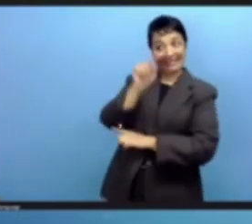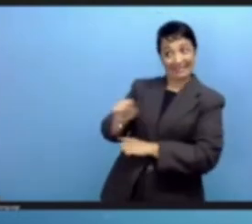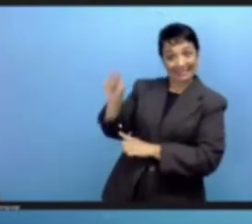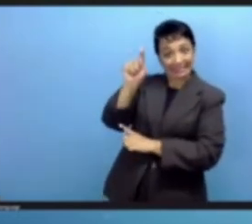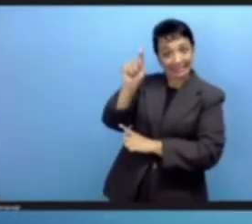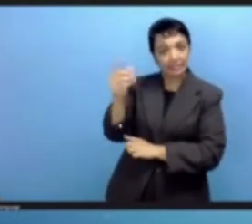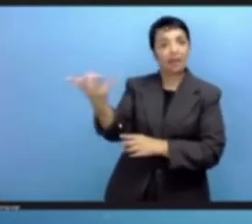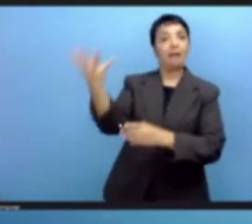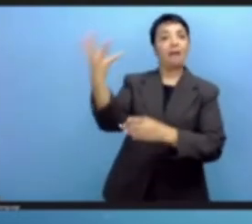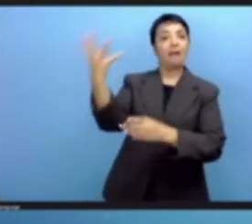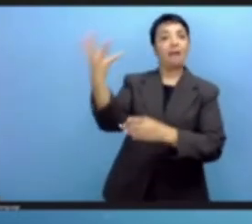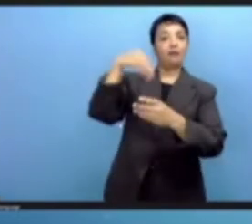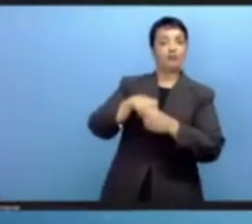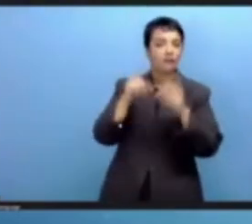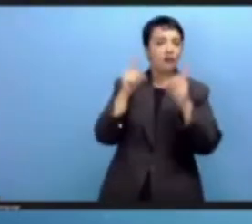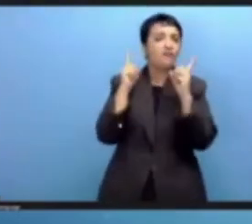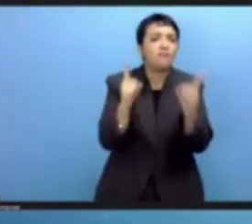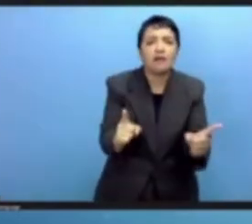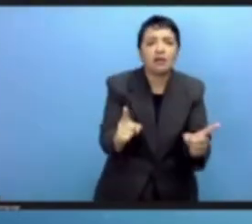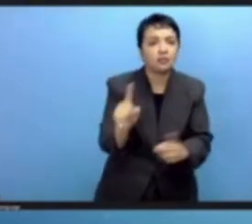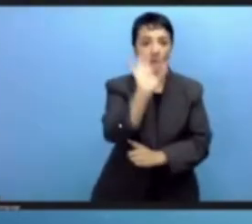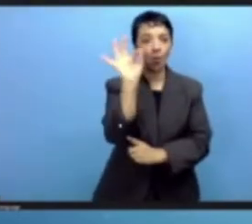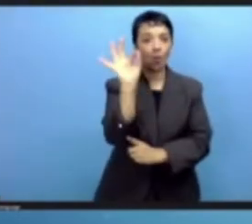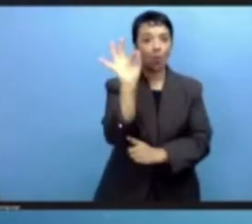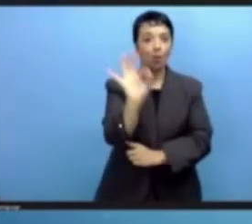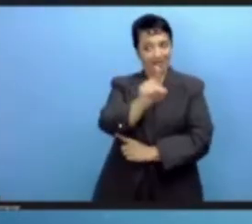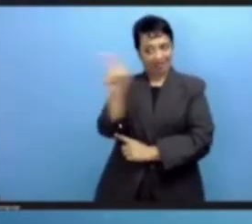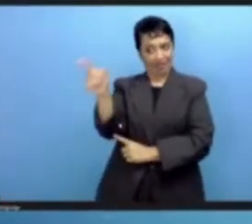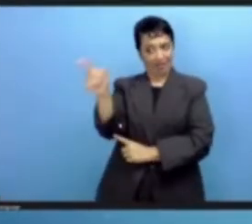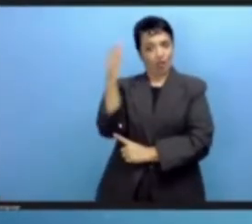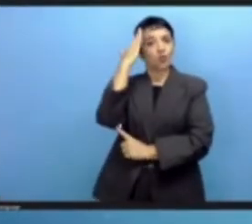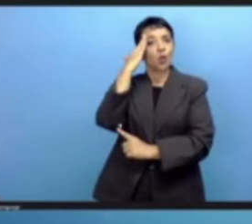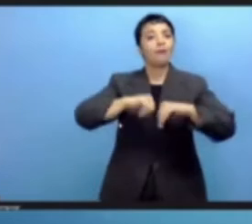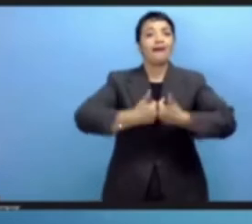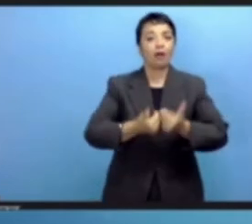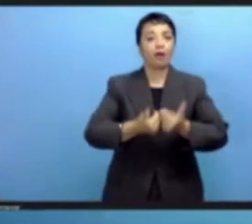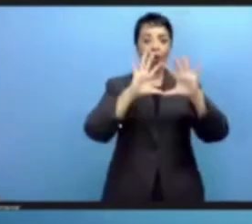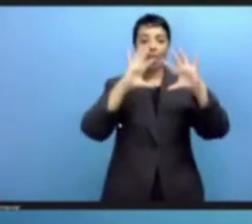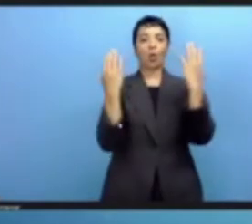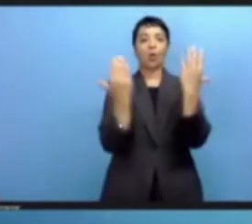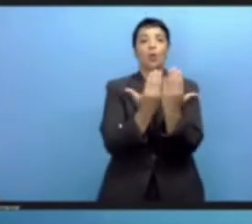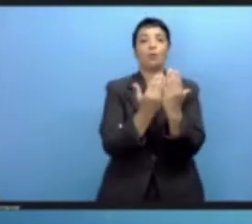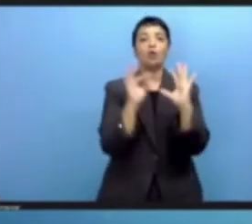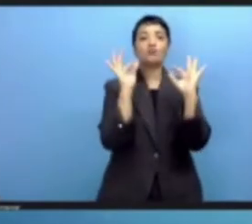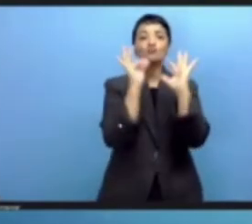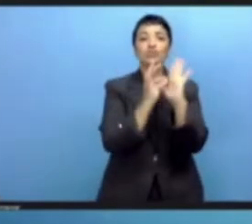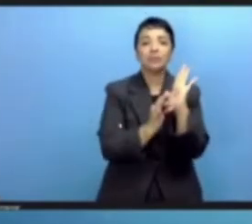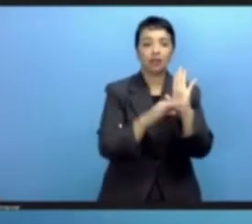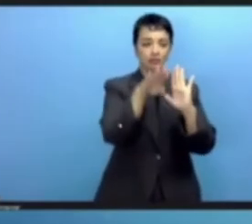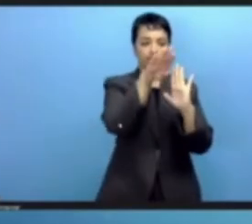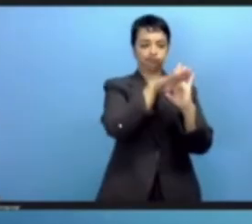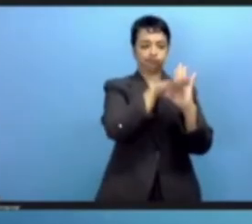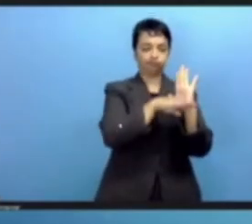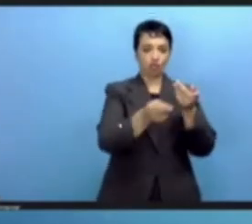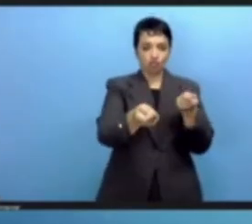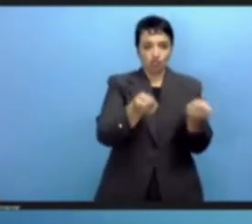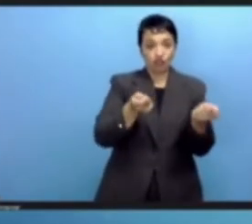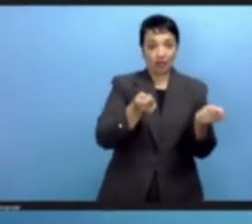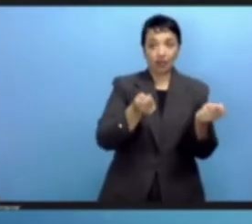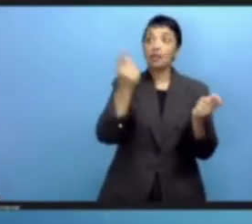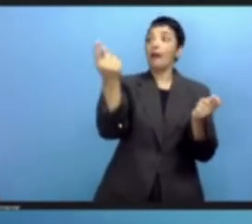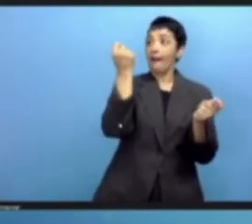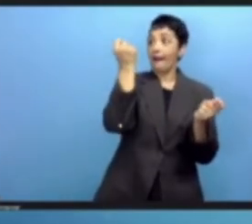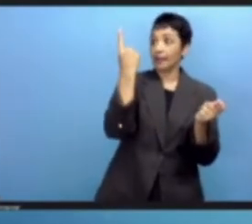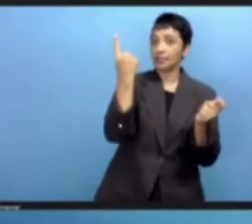abid by the global regulatory principles that will be the outcome of this conference.